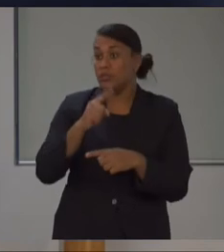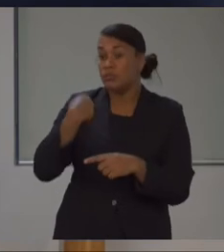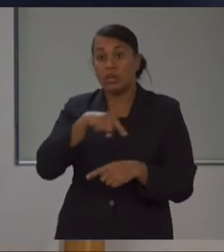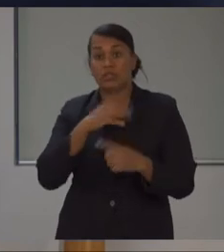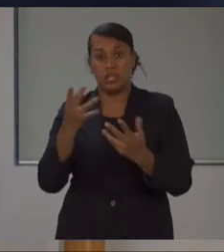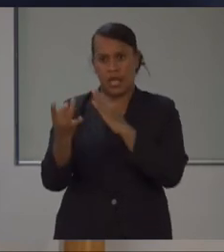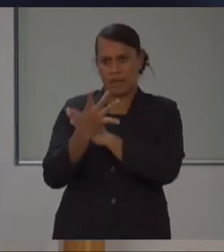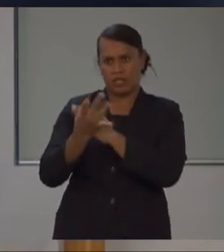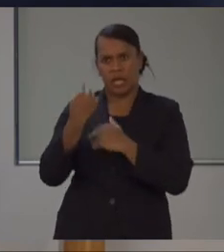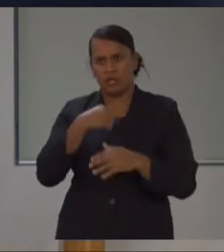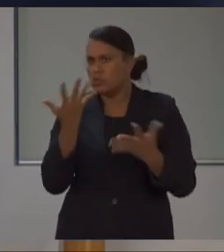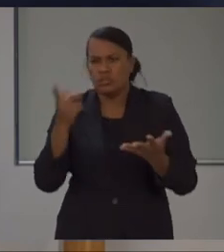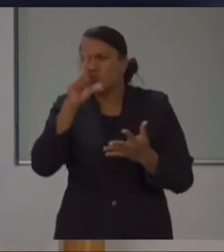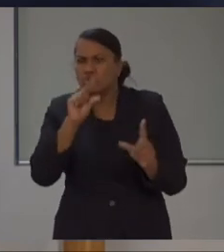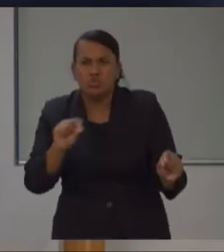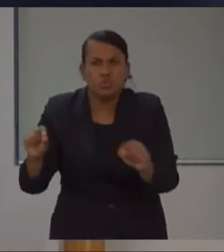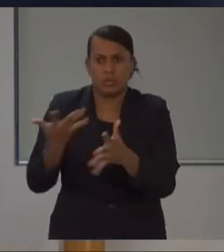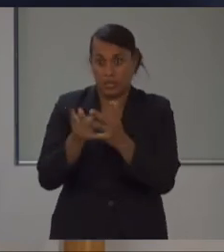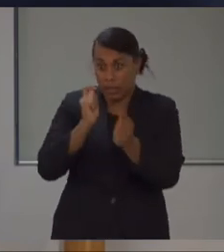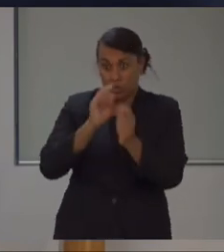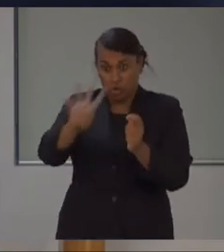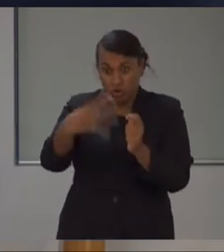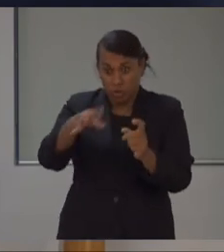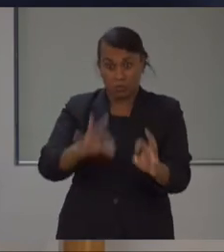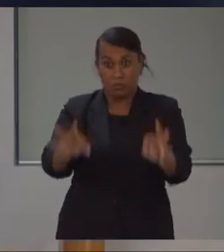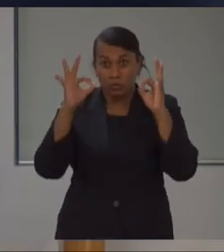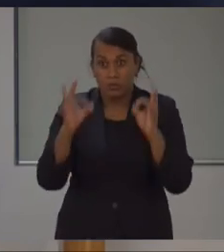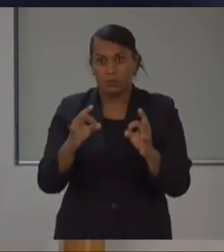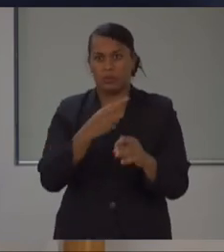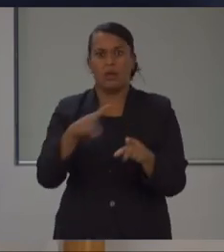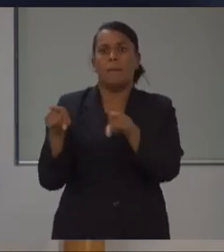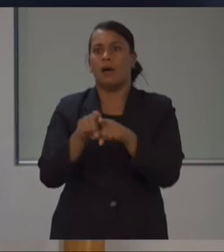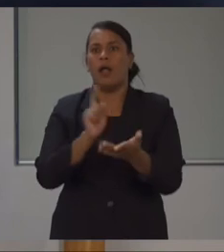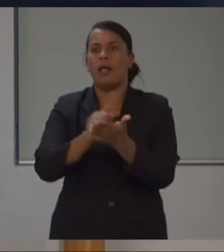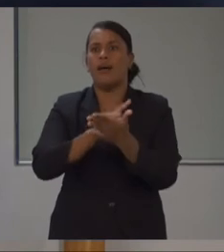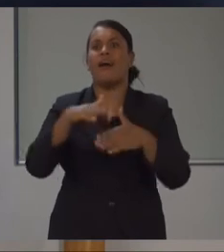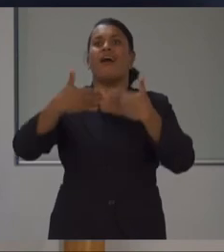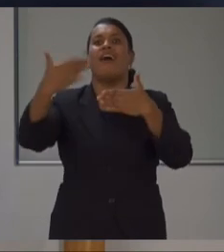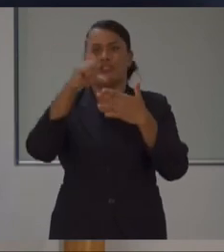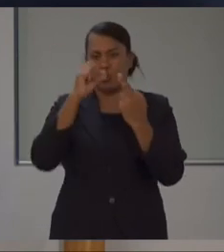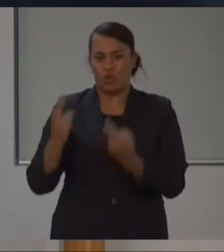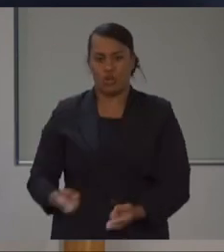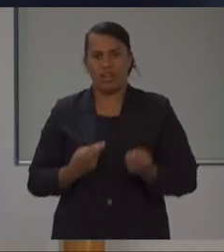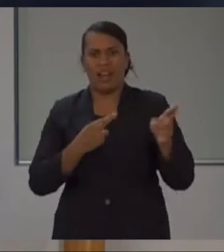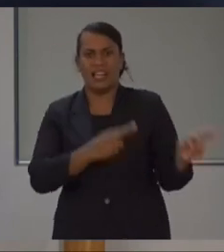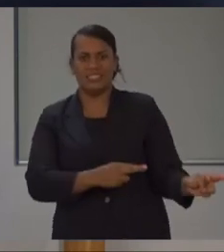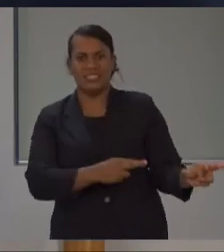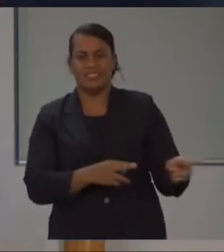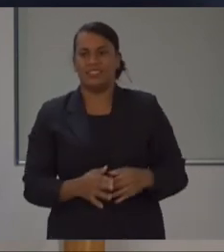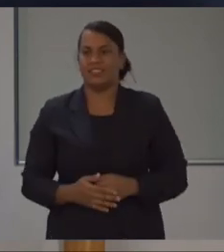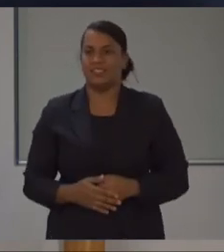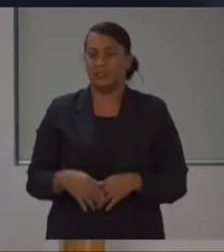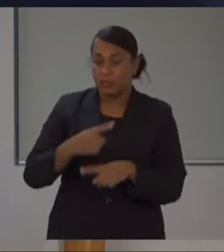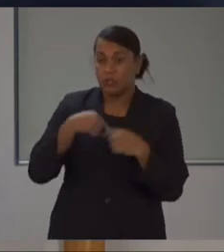terms of testing. So we are testing as robustly as we can. We have the ability also to, you know, to